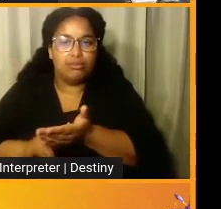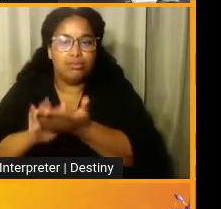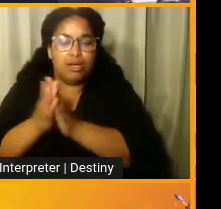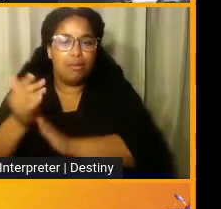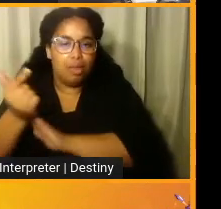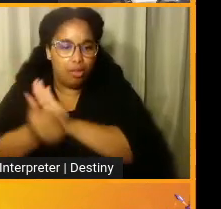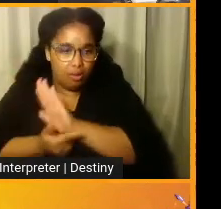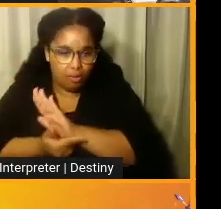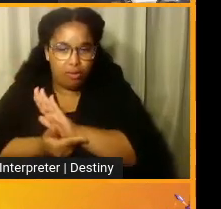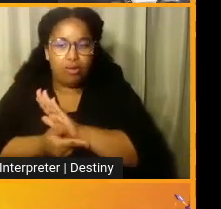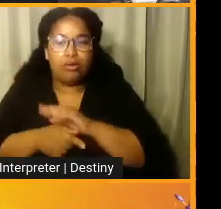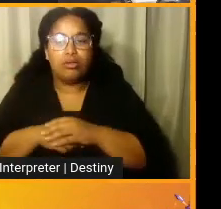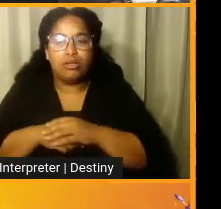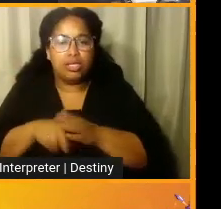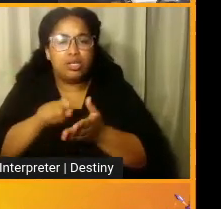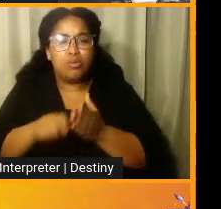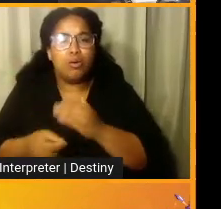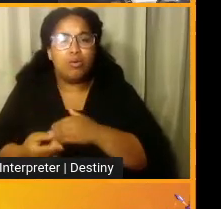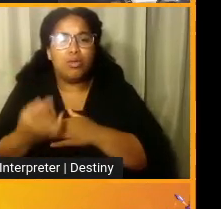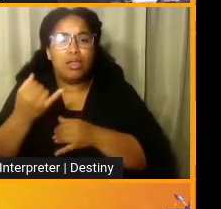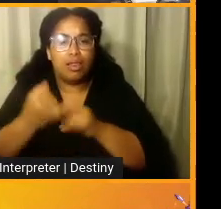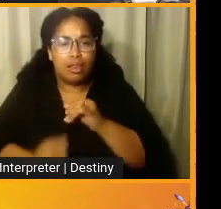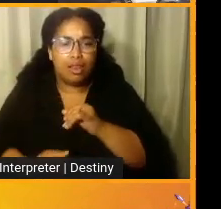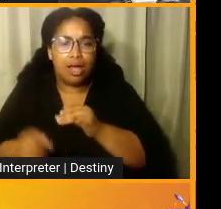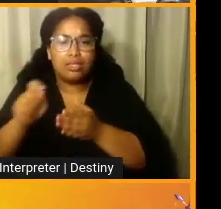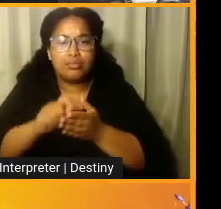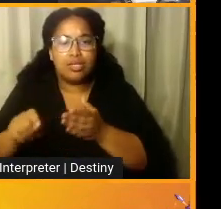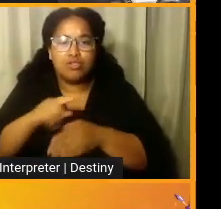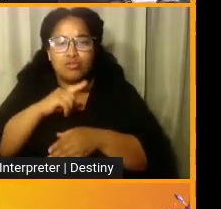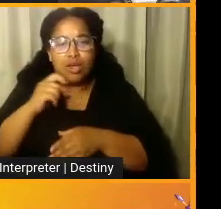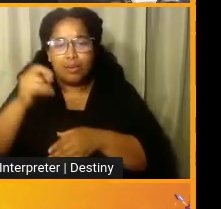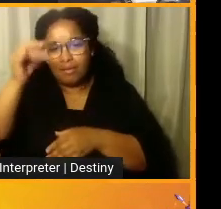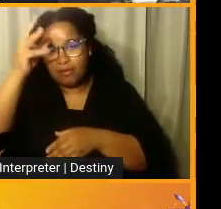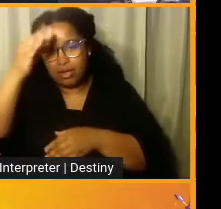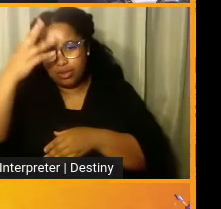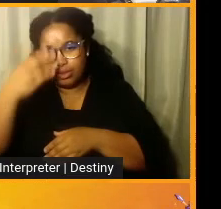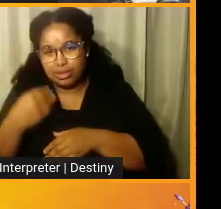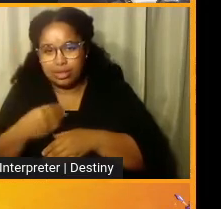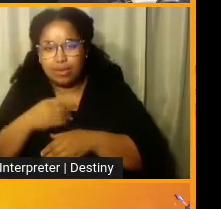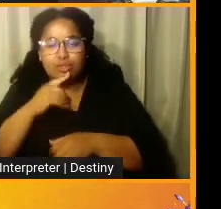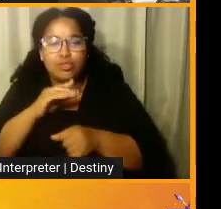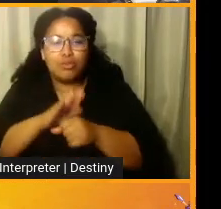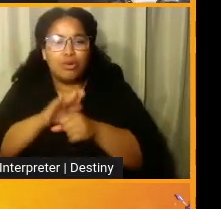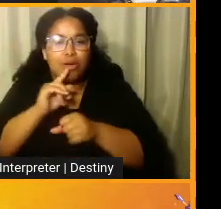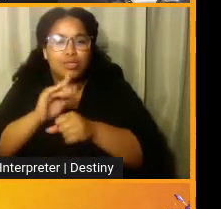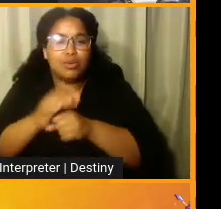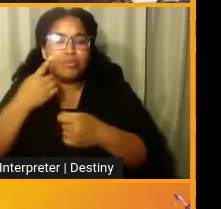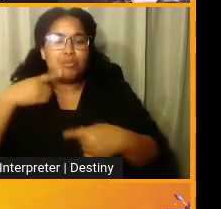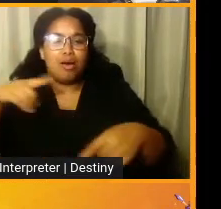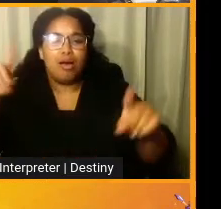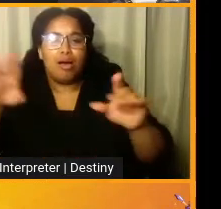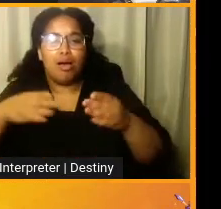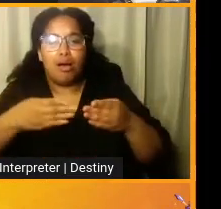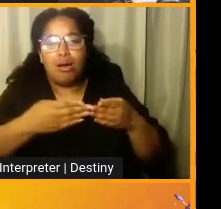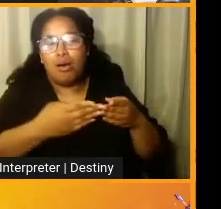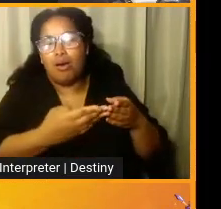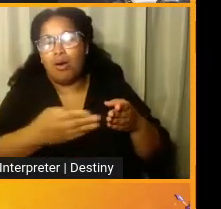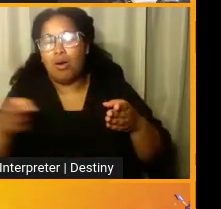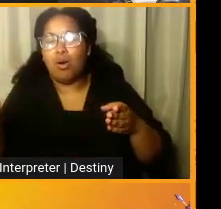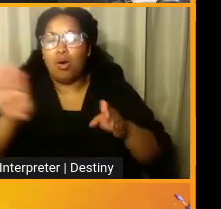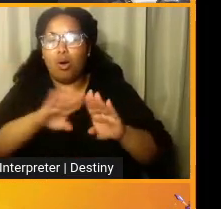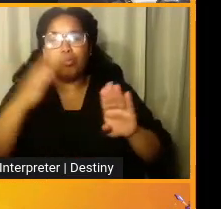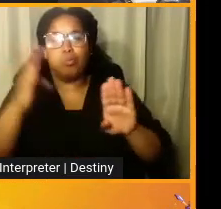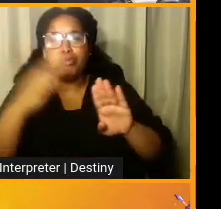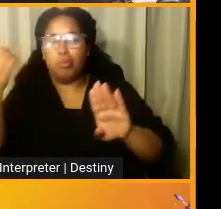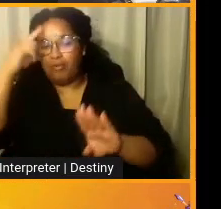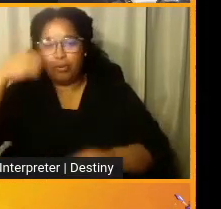And she wrote that when the last pin stroke dried, my father slept, assured that promises would finally open their front doors to me,